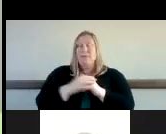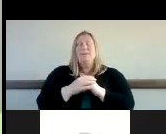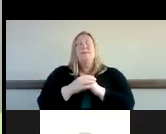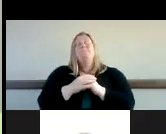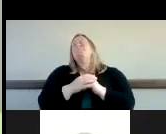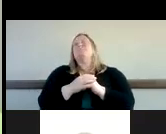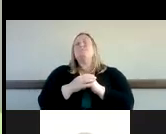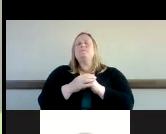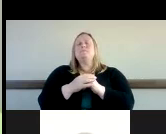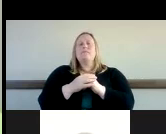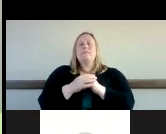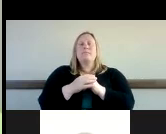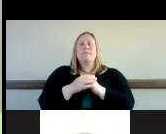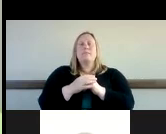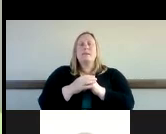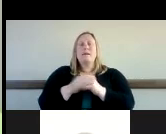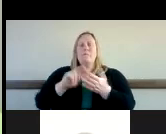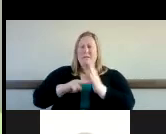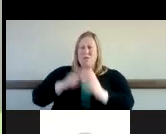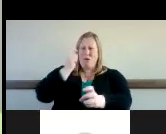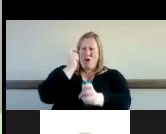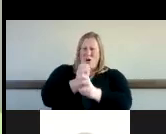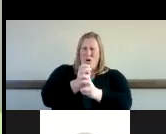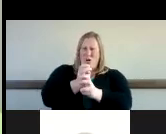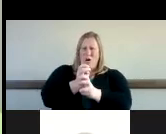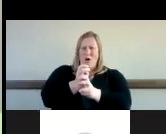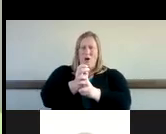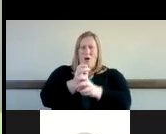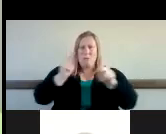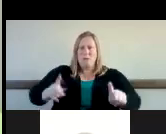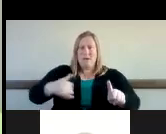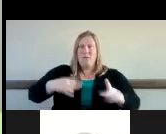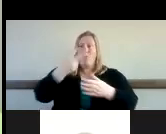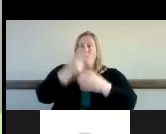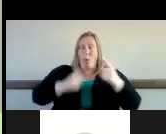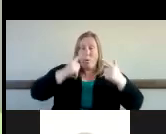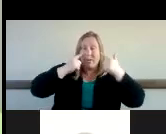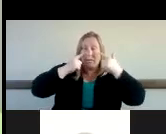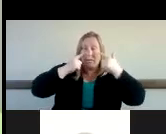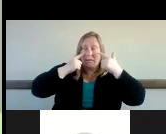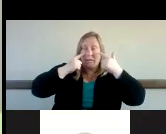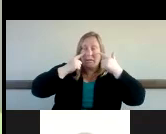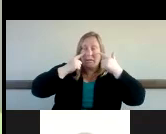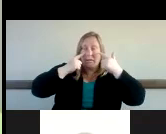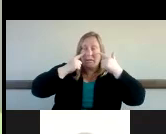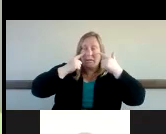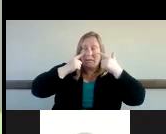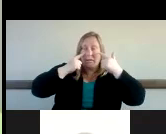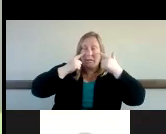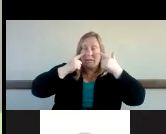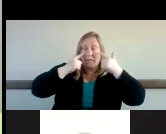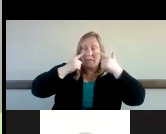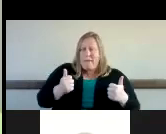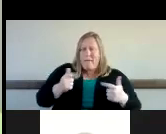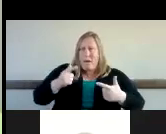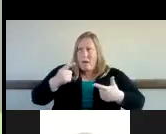difficult for someone with both hearing and vision loss to compensate for one of those losses